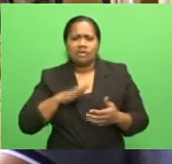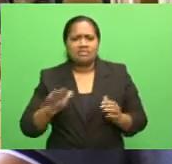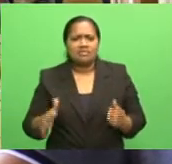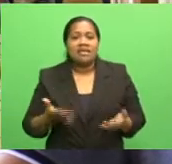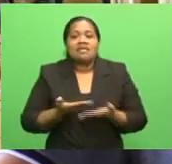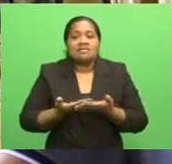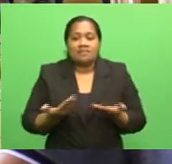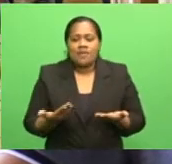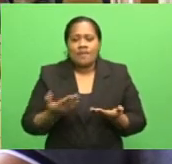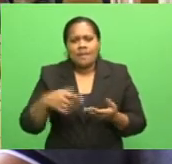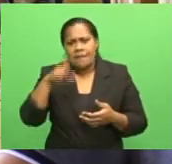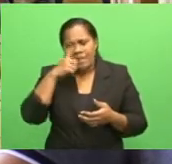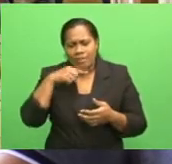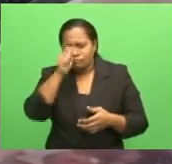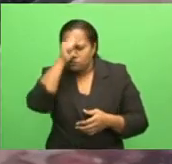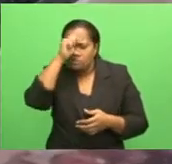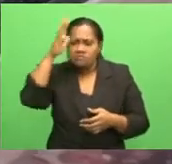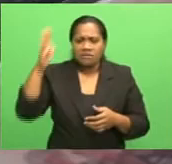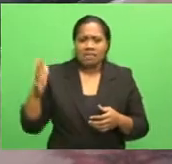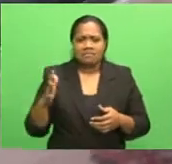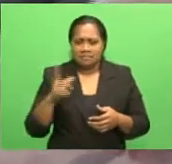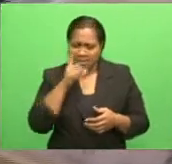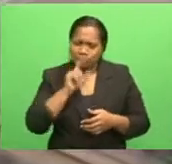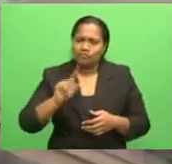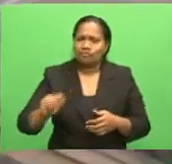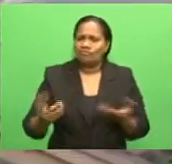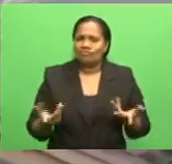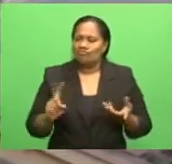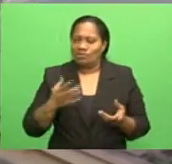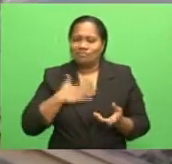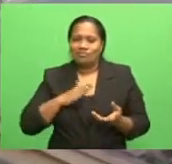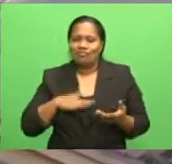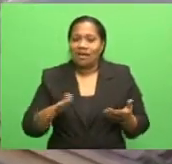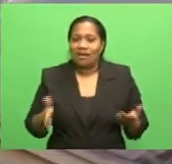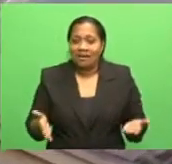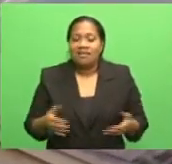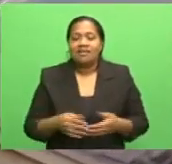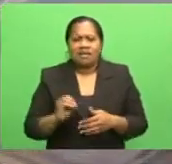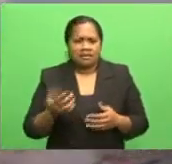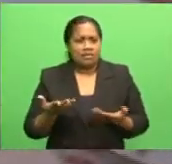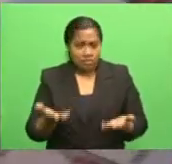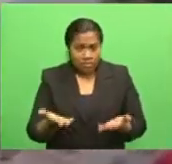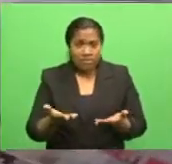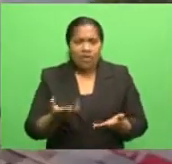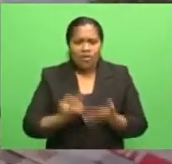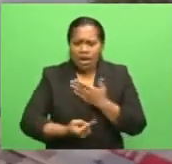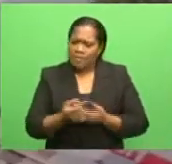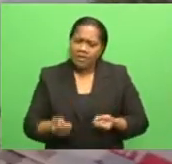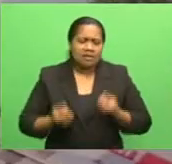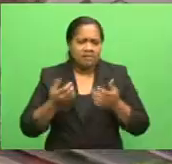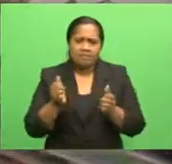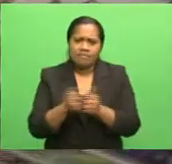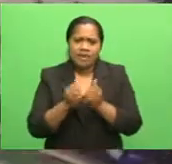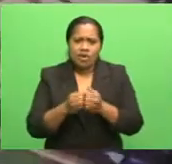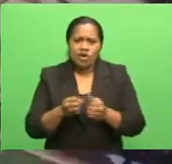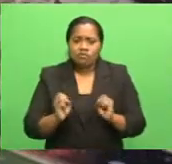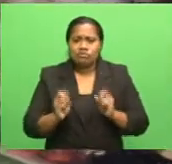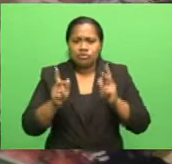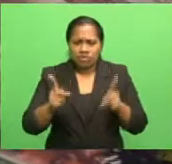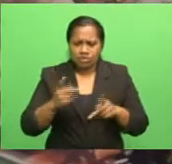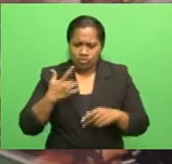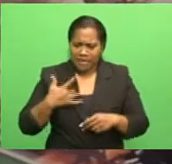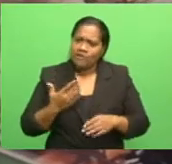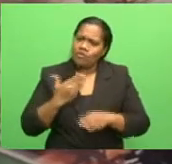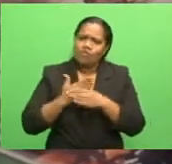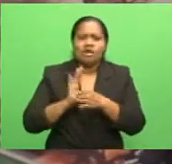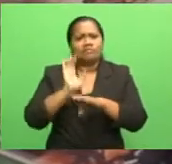people are smart enough to do whatever they want. With a career that has given him many opportunities to live and work abroad, Professor McKaig says he